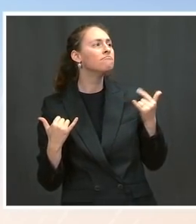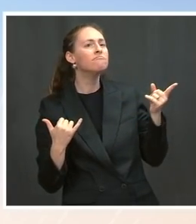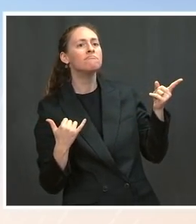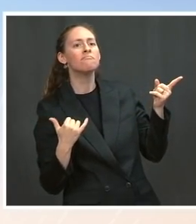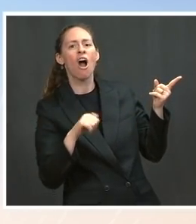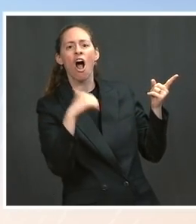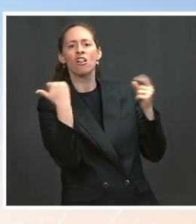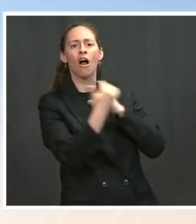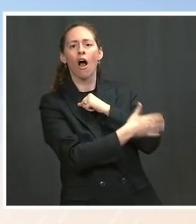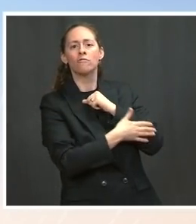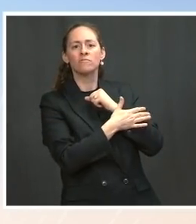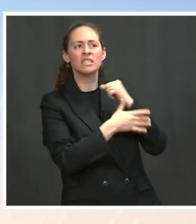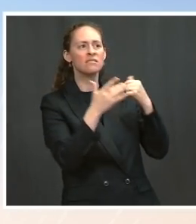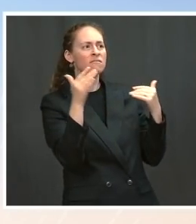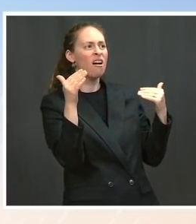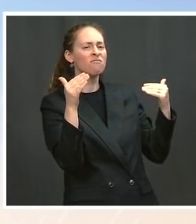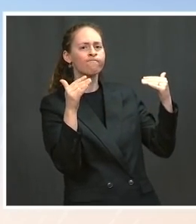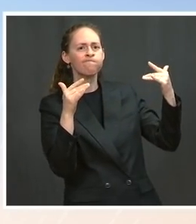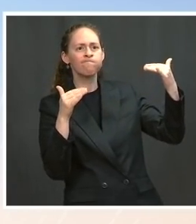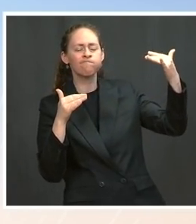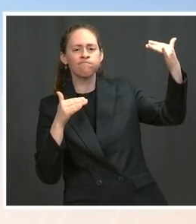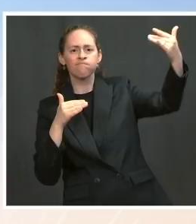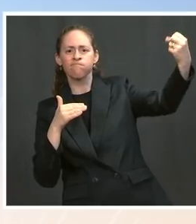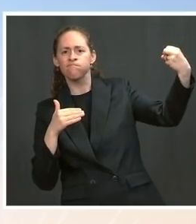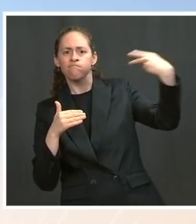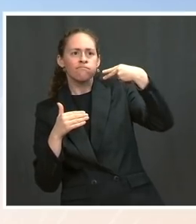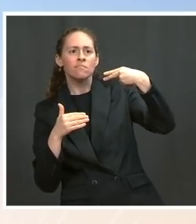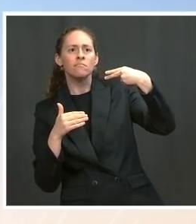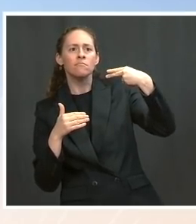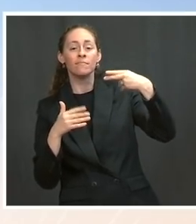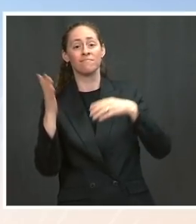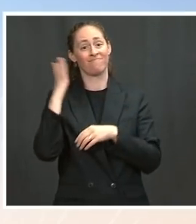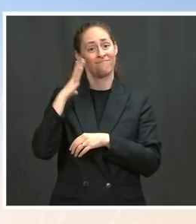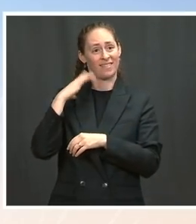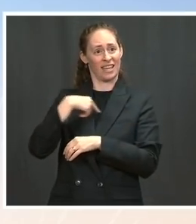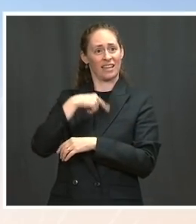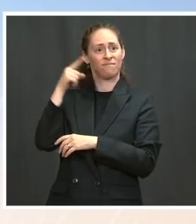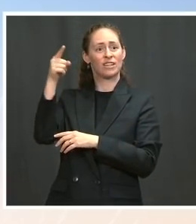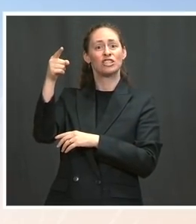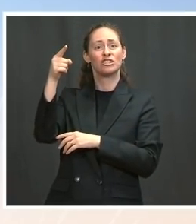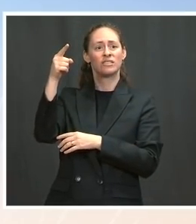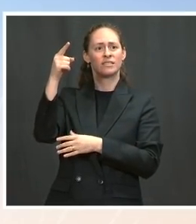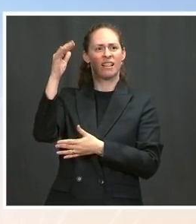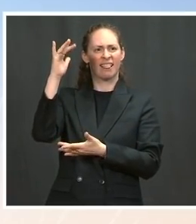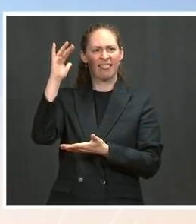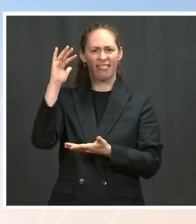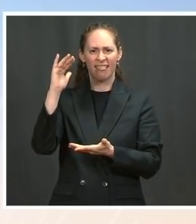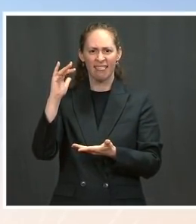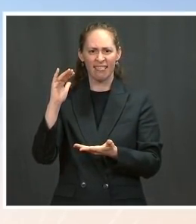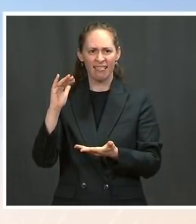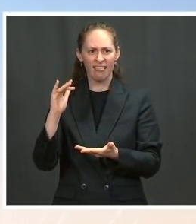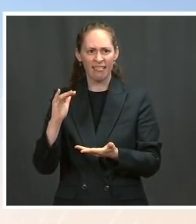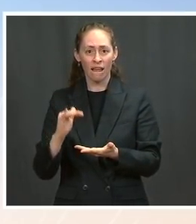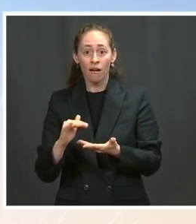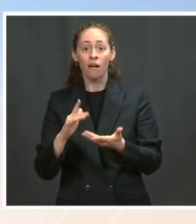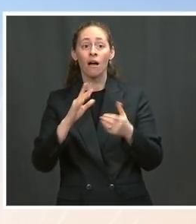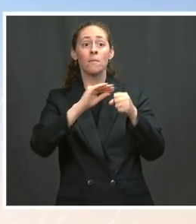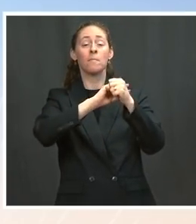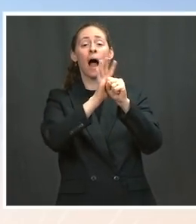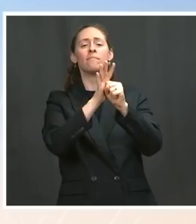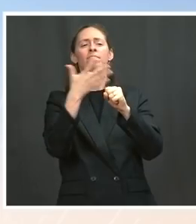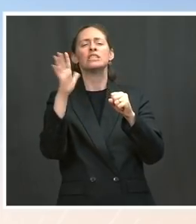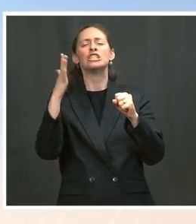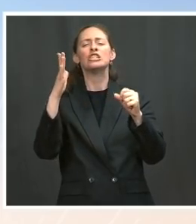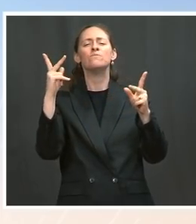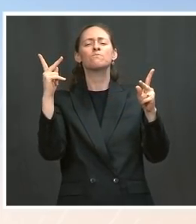America fell to 17th. By the eve of the pandemic, women's labor force participation was